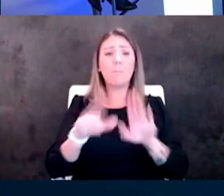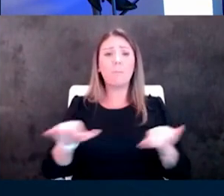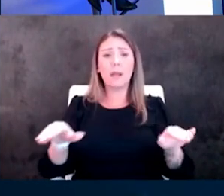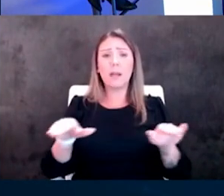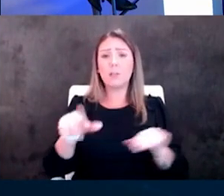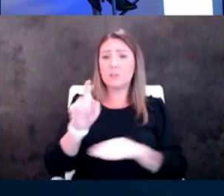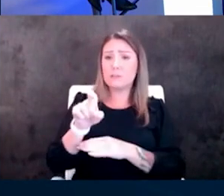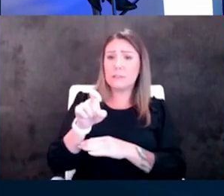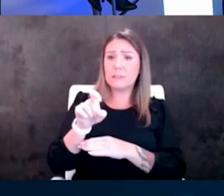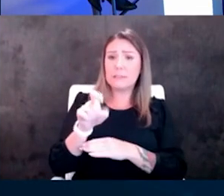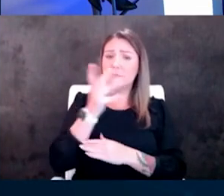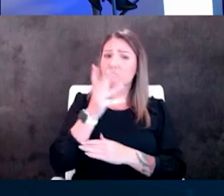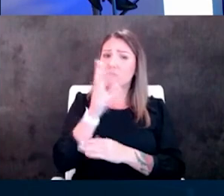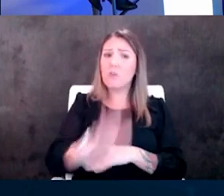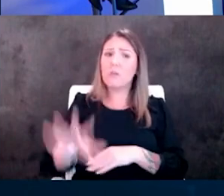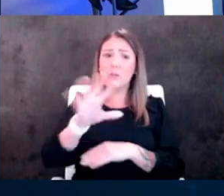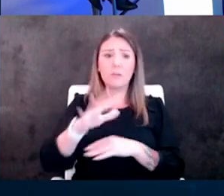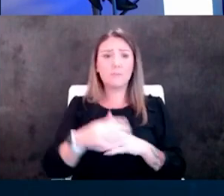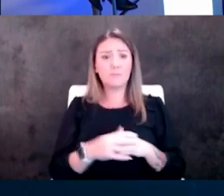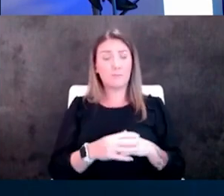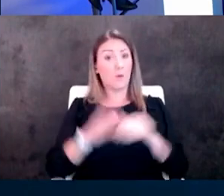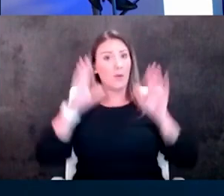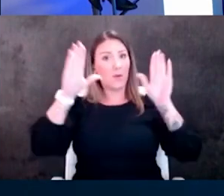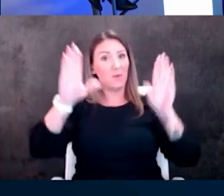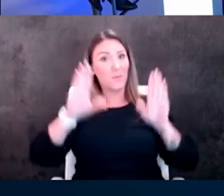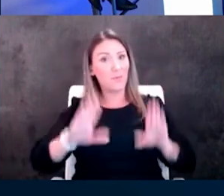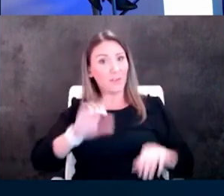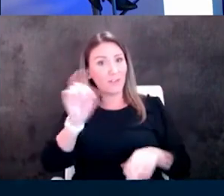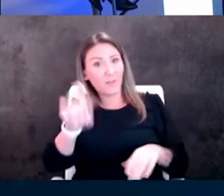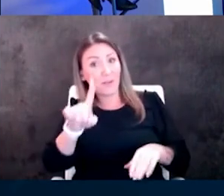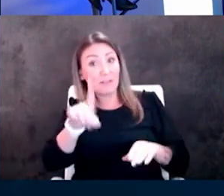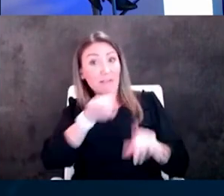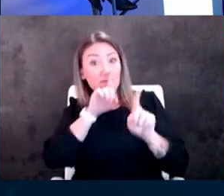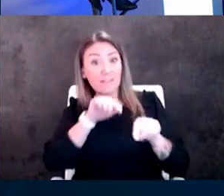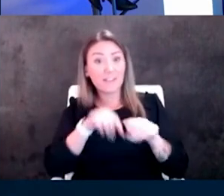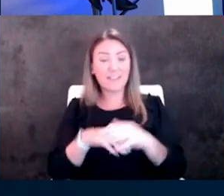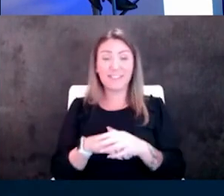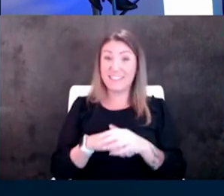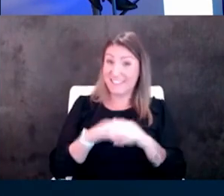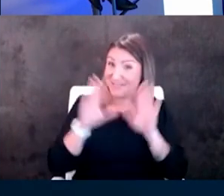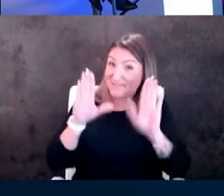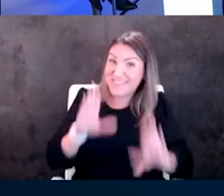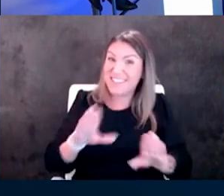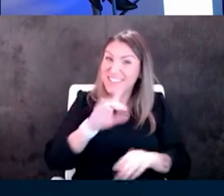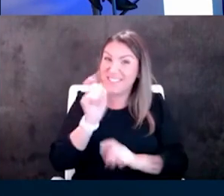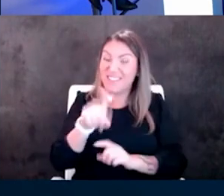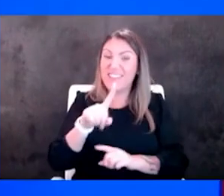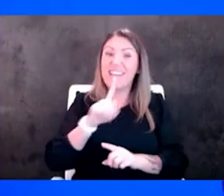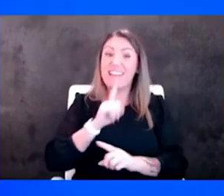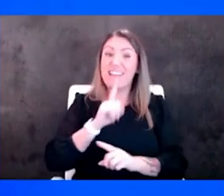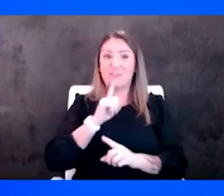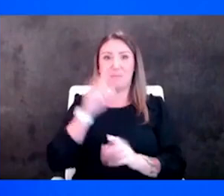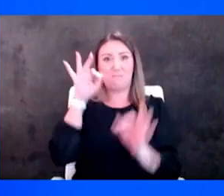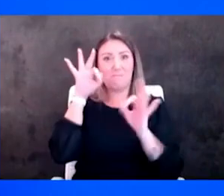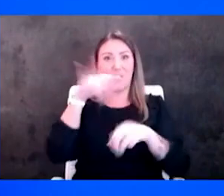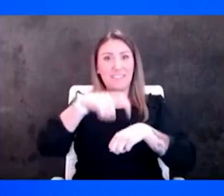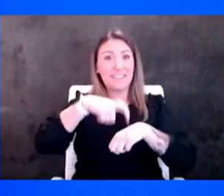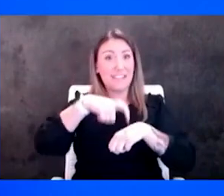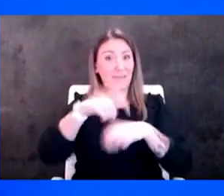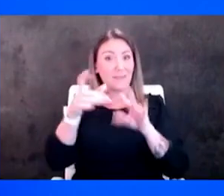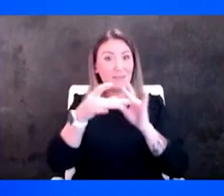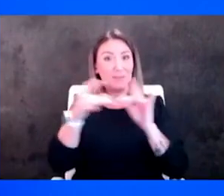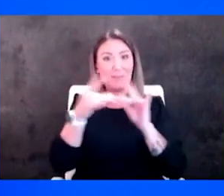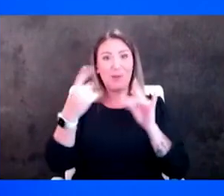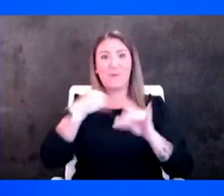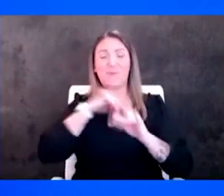areas great question what's the answer to that jody that's a great question actually perfect timing for me to mention that we're launching a